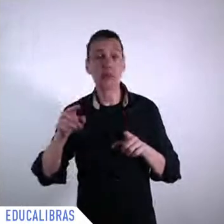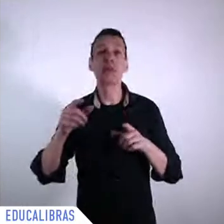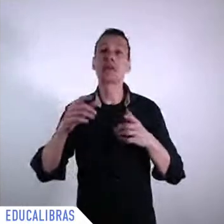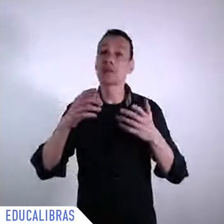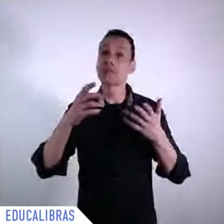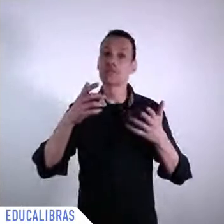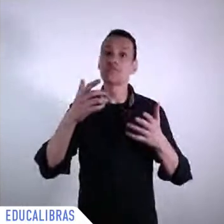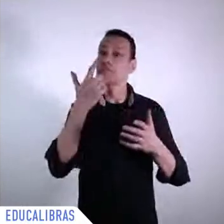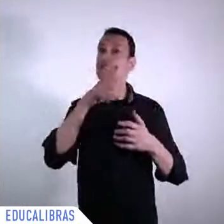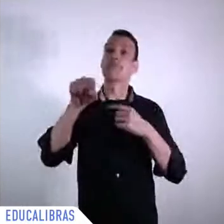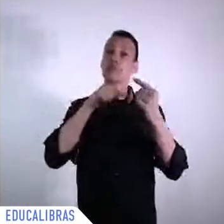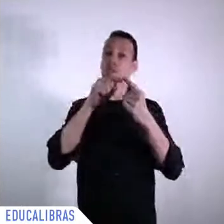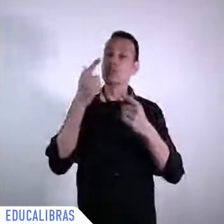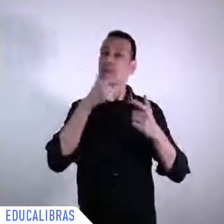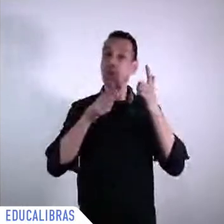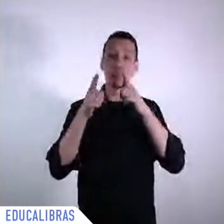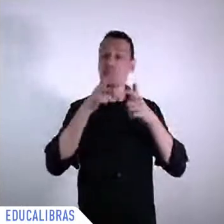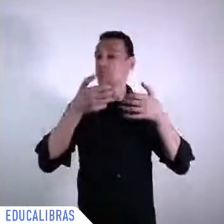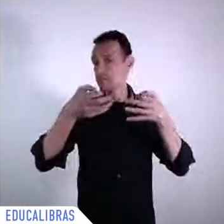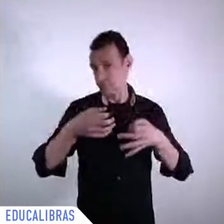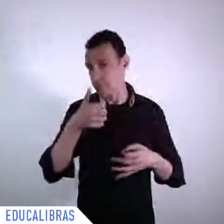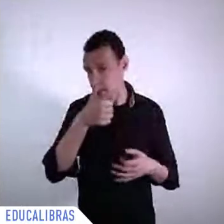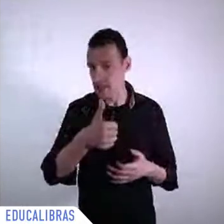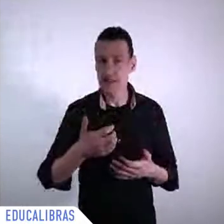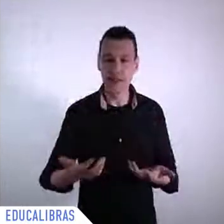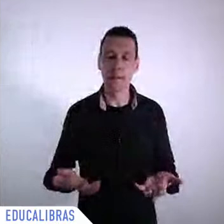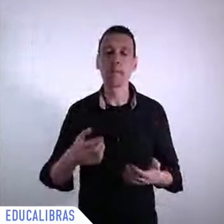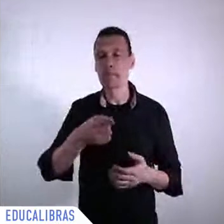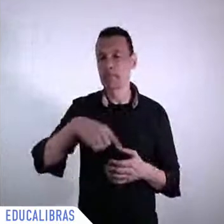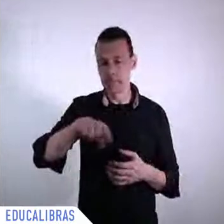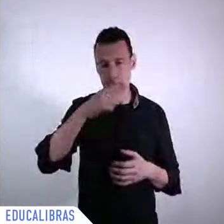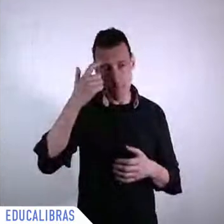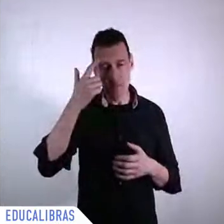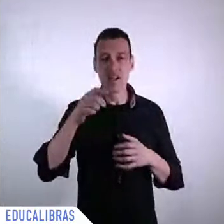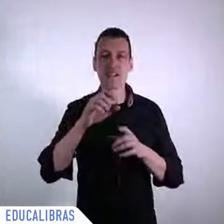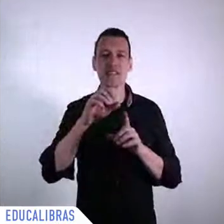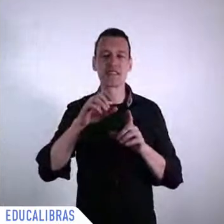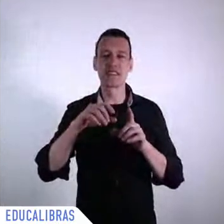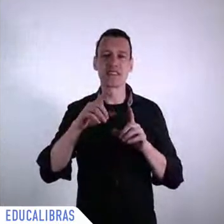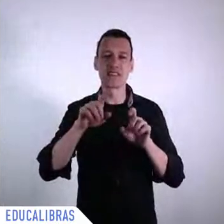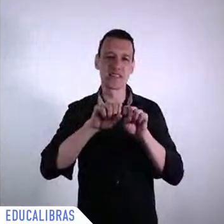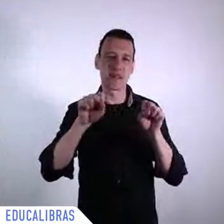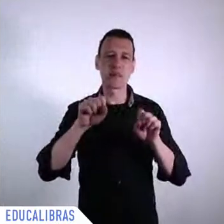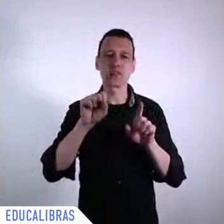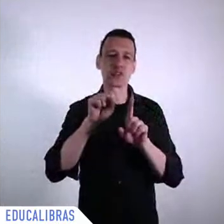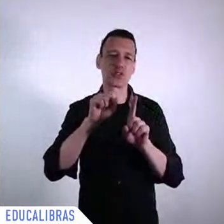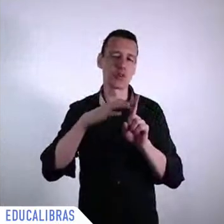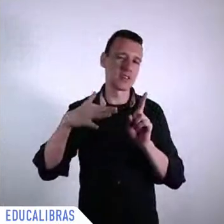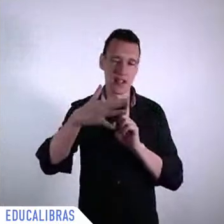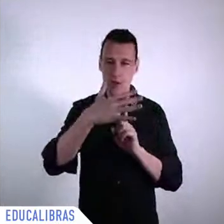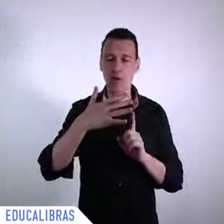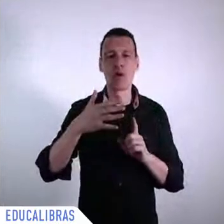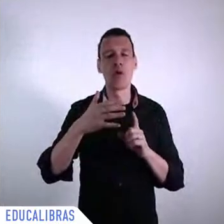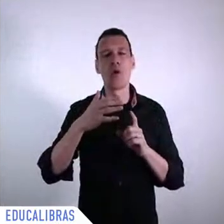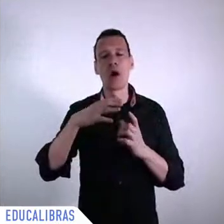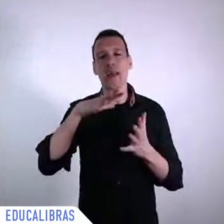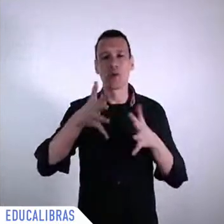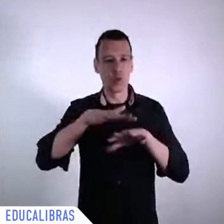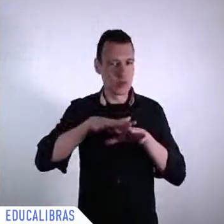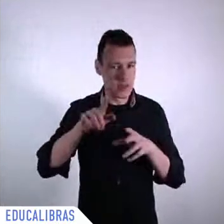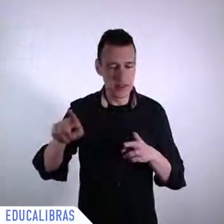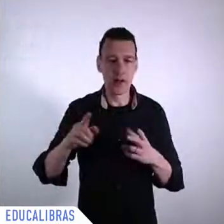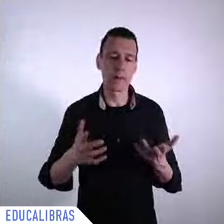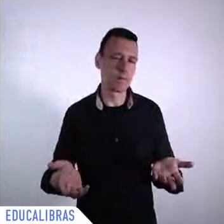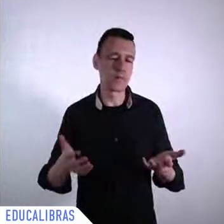and labor inclusion three strengthening the social institutions and four regional cooperation integration thus my